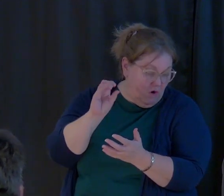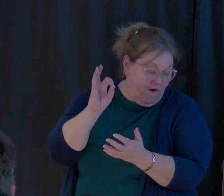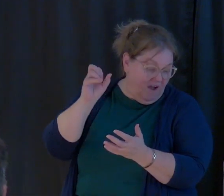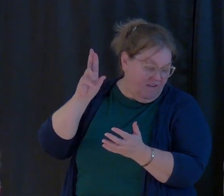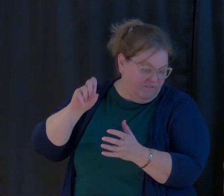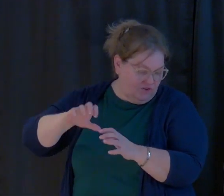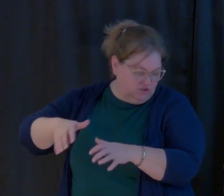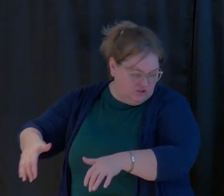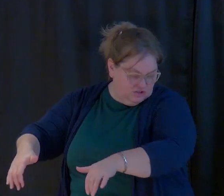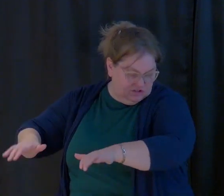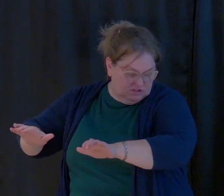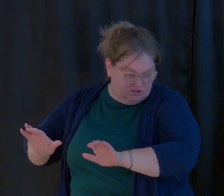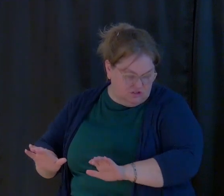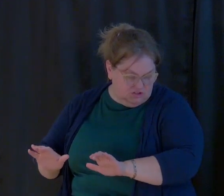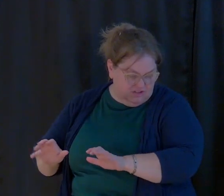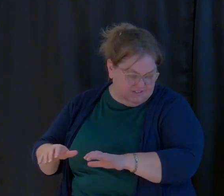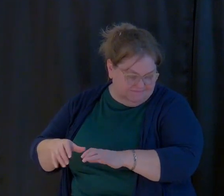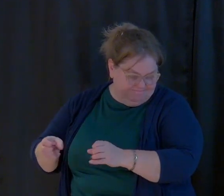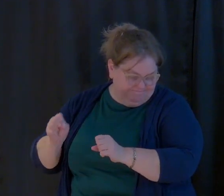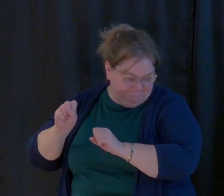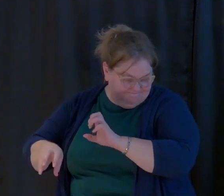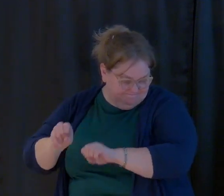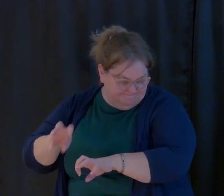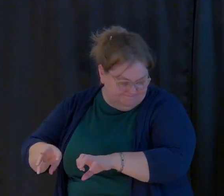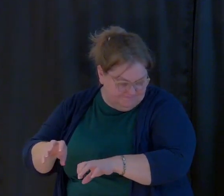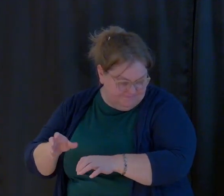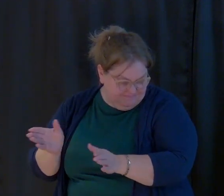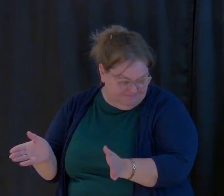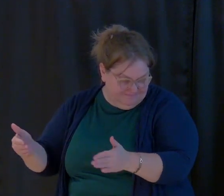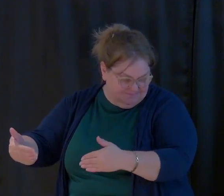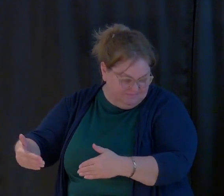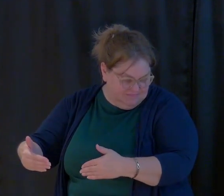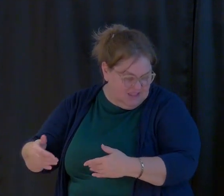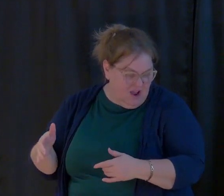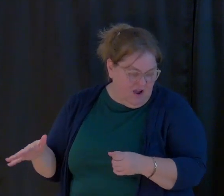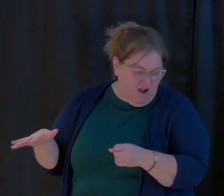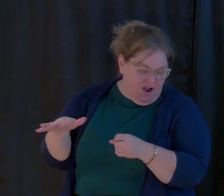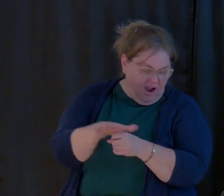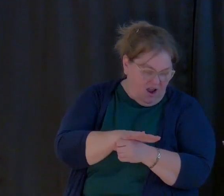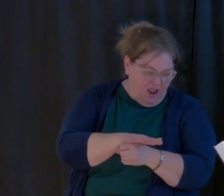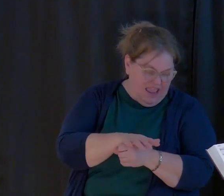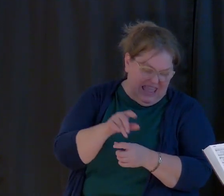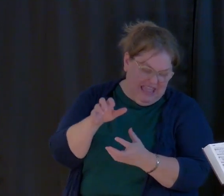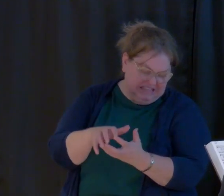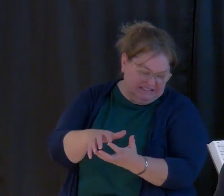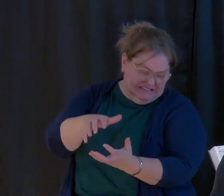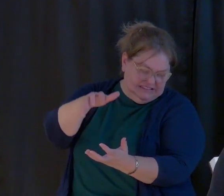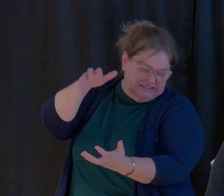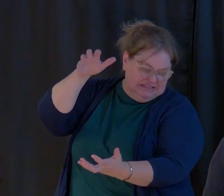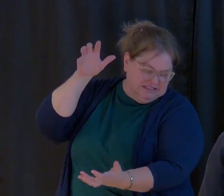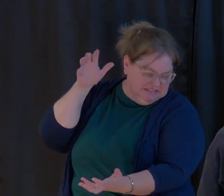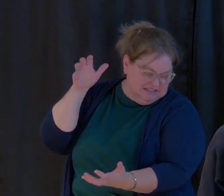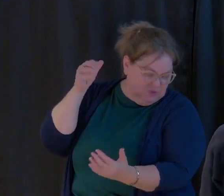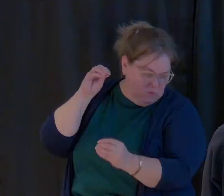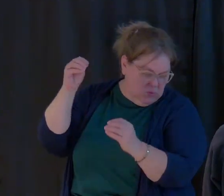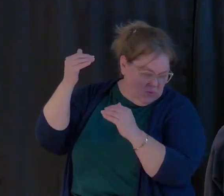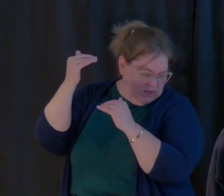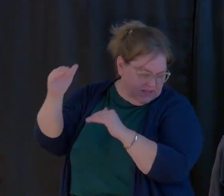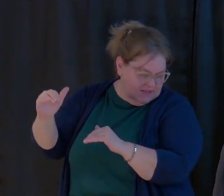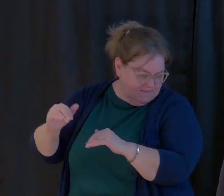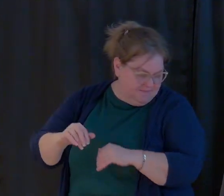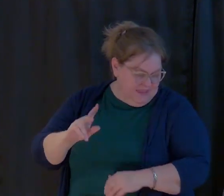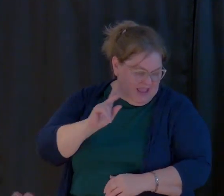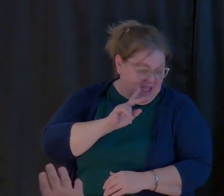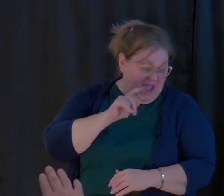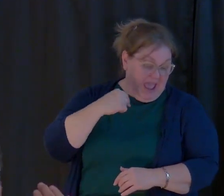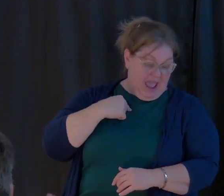coffers are full, He has riches untold. I'm a